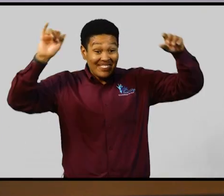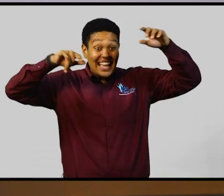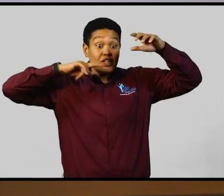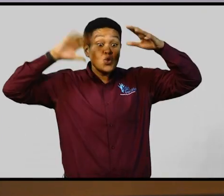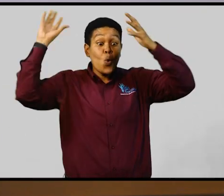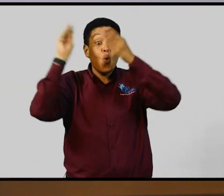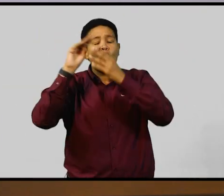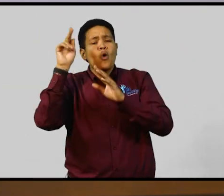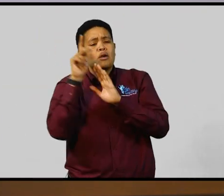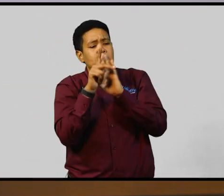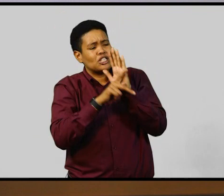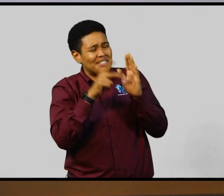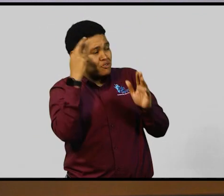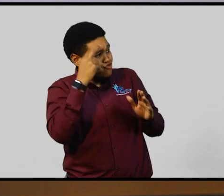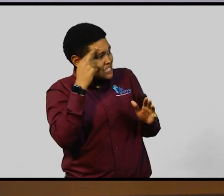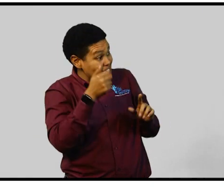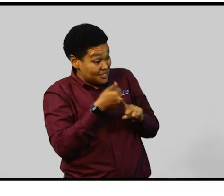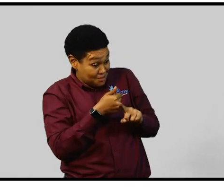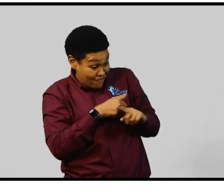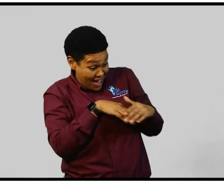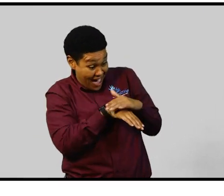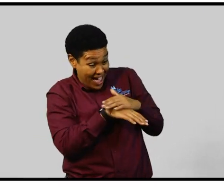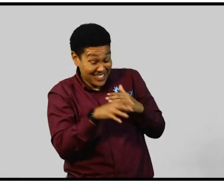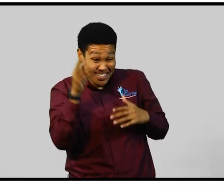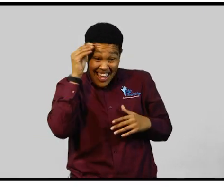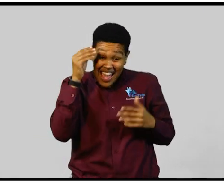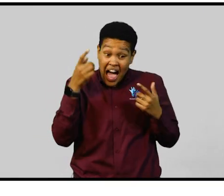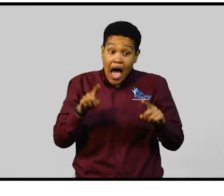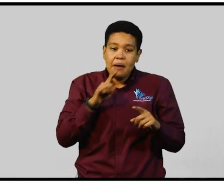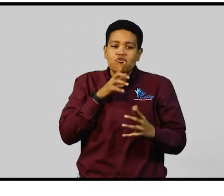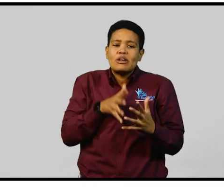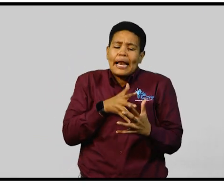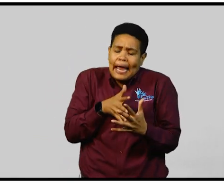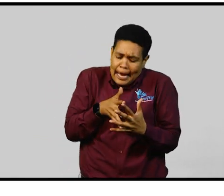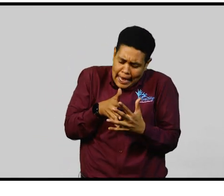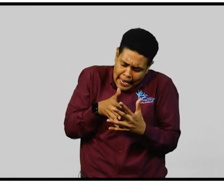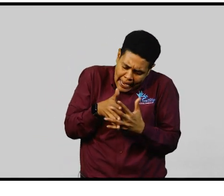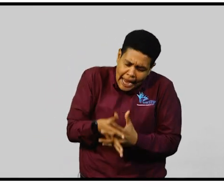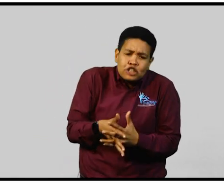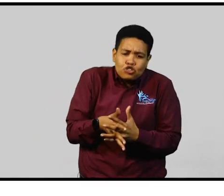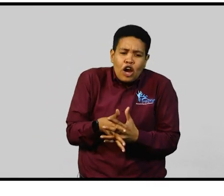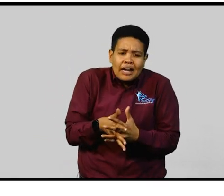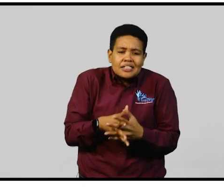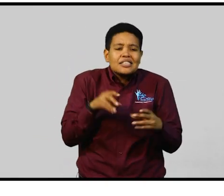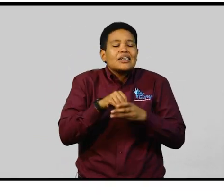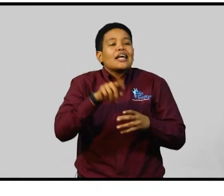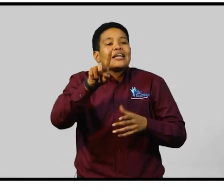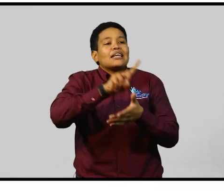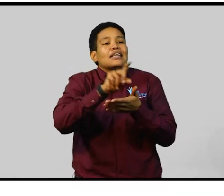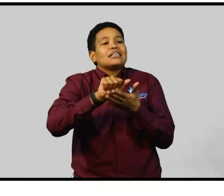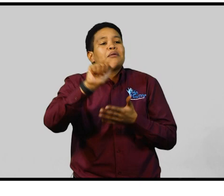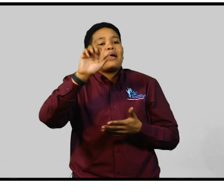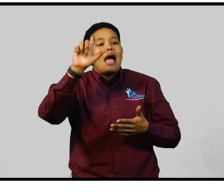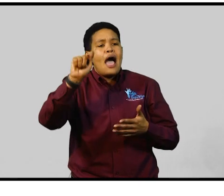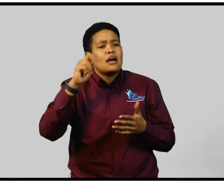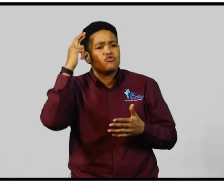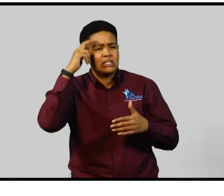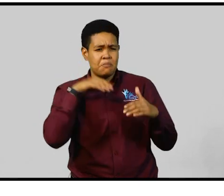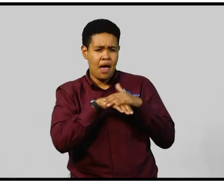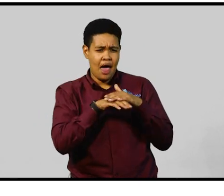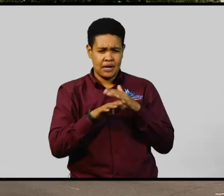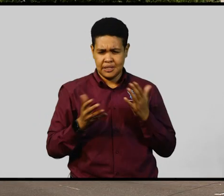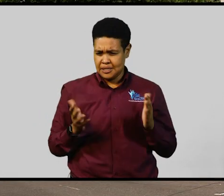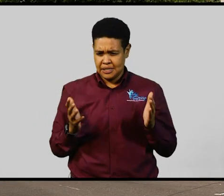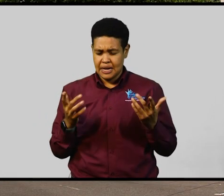of reasonable accommodation is entrenched in the Disabilities Act, but is also